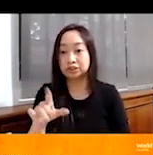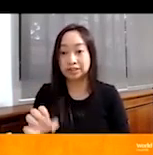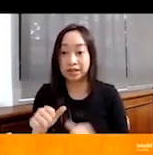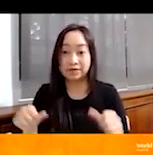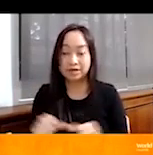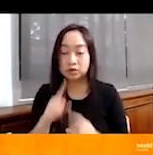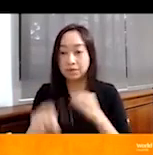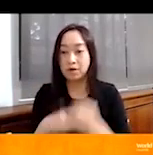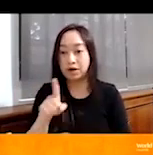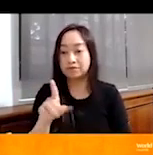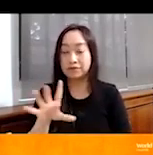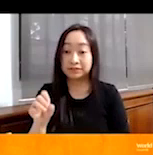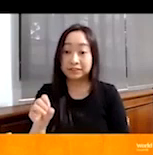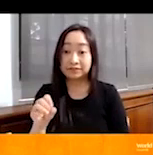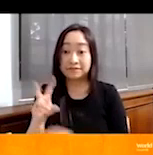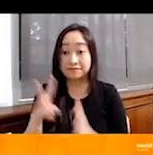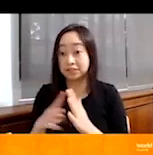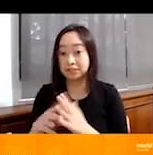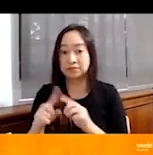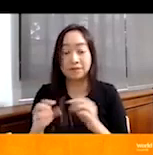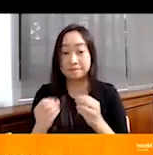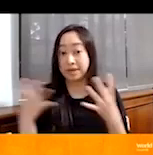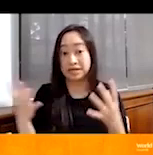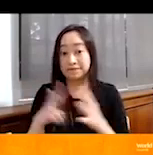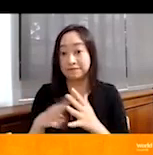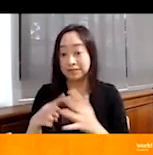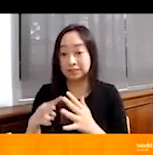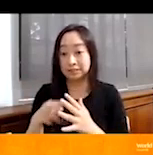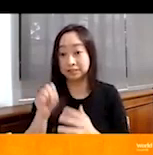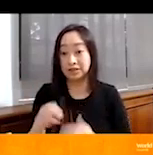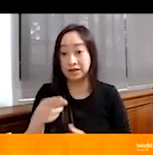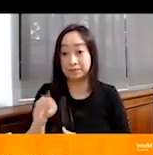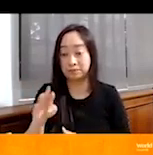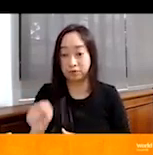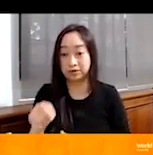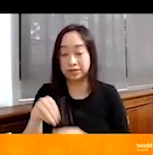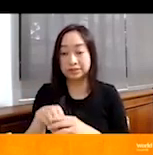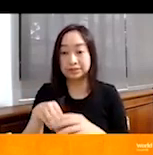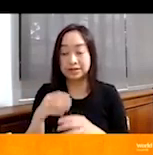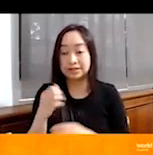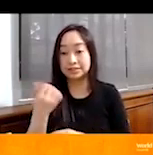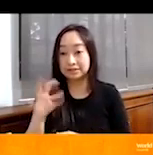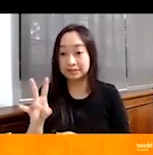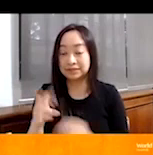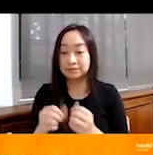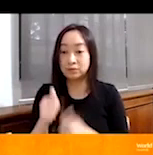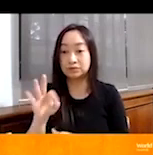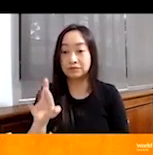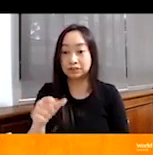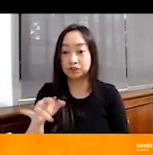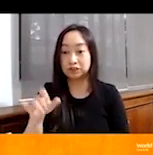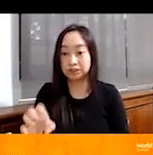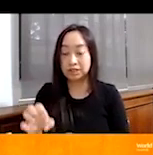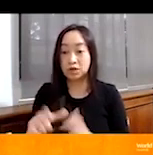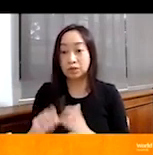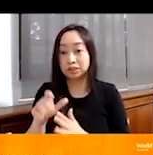about 150 villages, but most of the villages of South Hebron fall within our 17 most fragile locations. And as